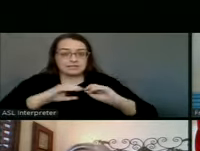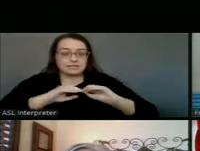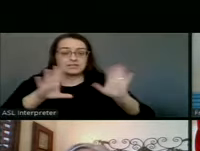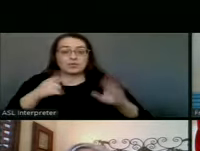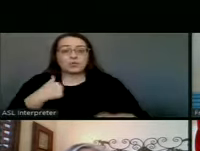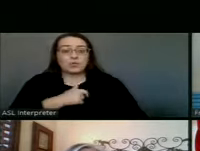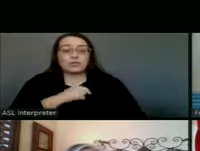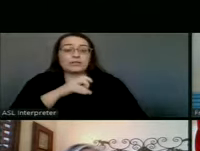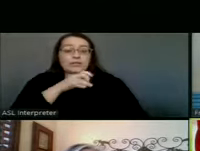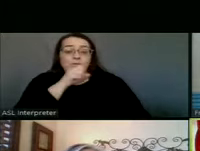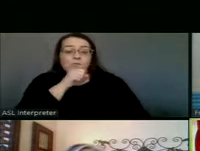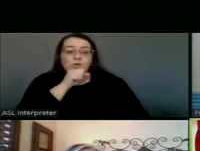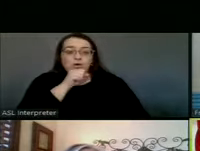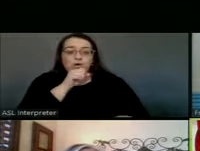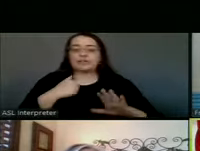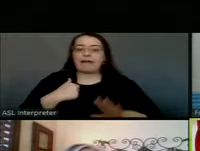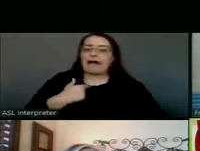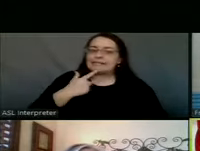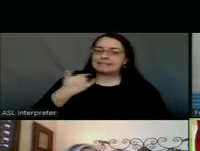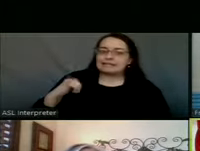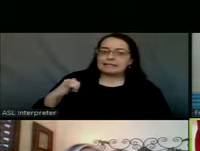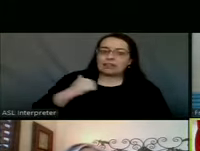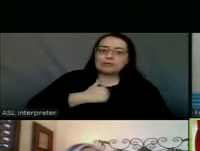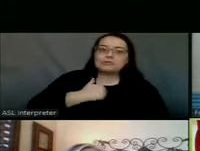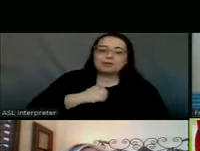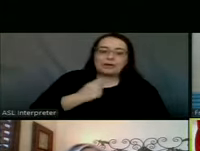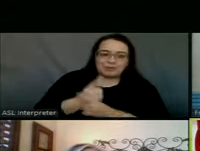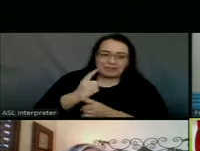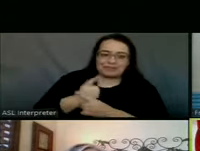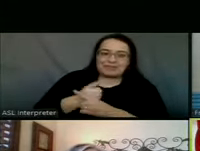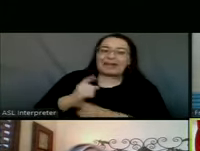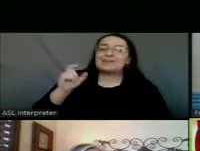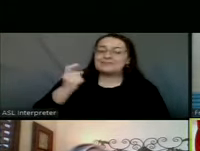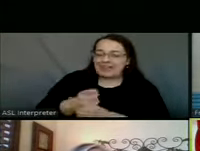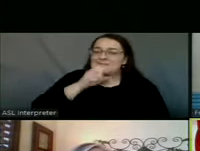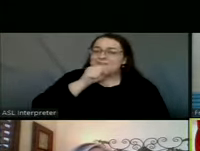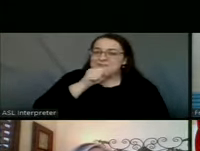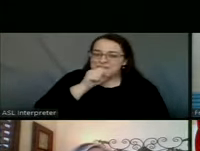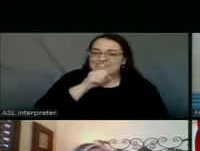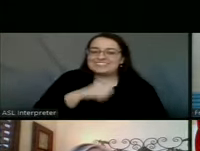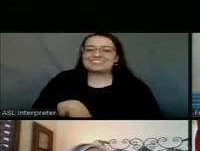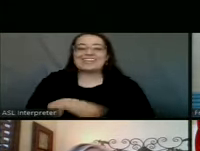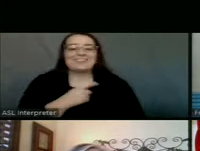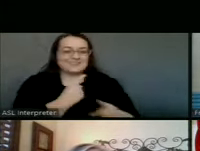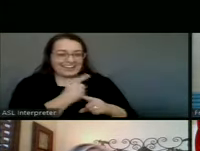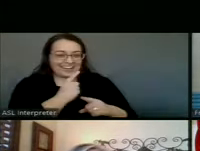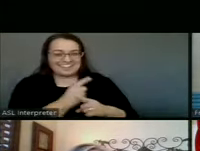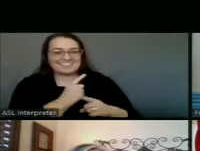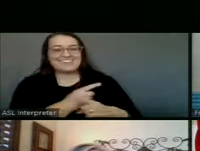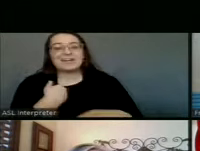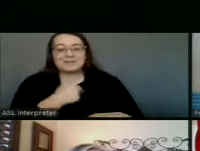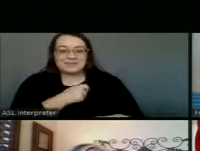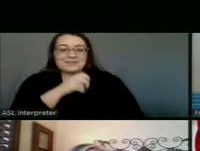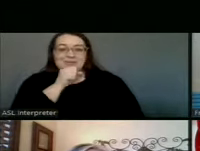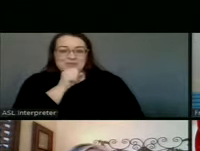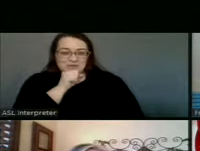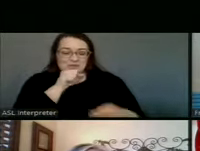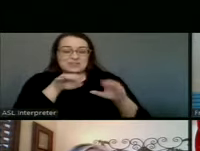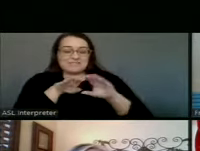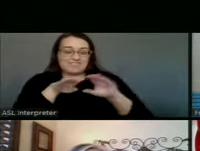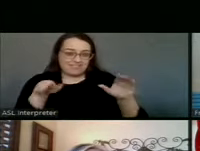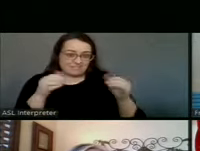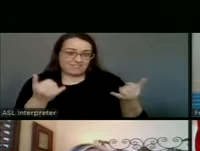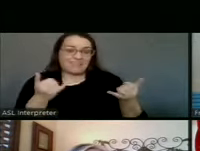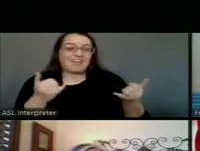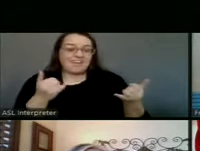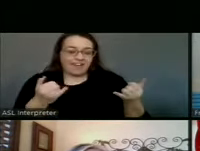orange. Oh, I said yellow. Sorry. Yes, thank you. That's okay. Yeah, so we're in orange. And so, yes, we